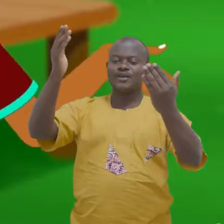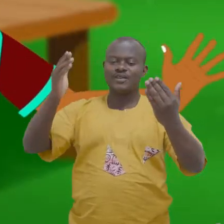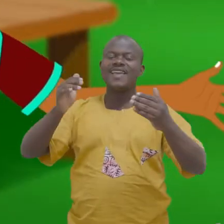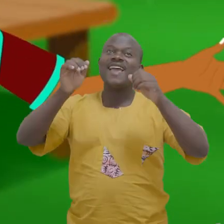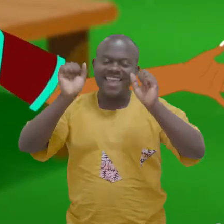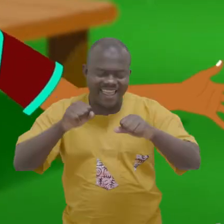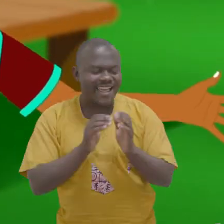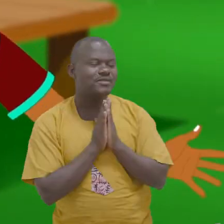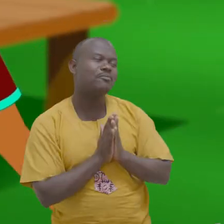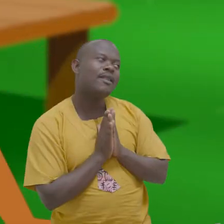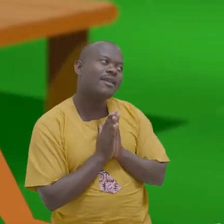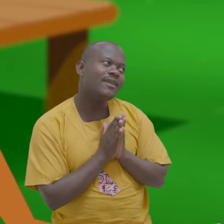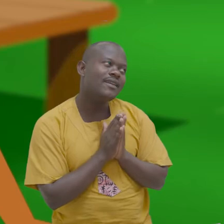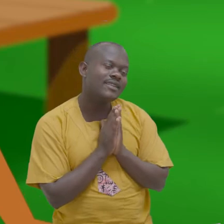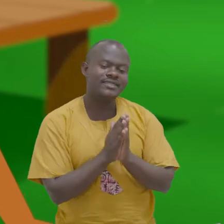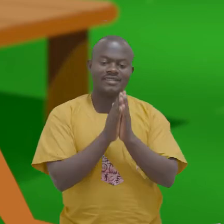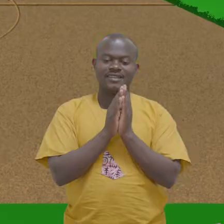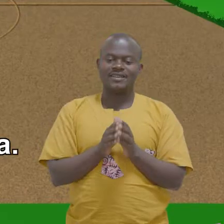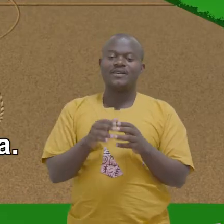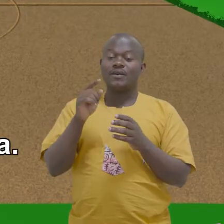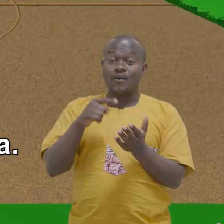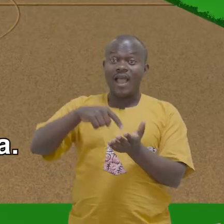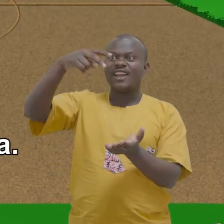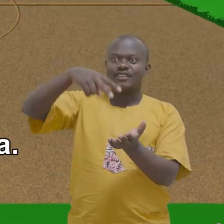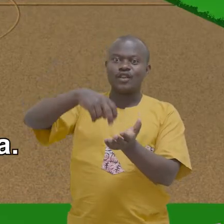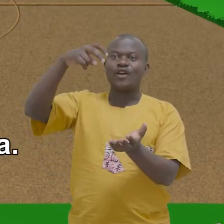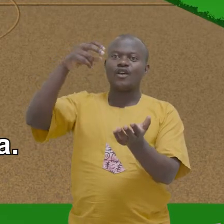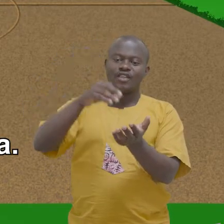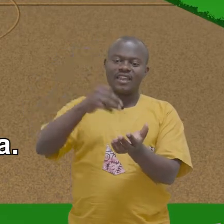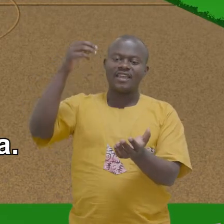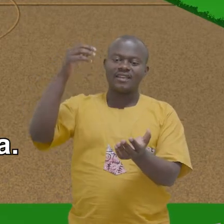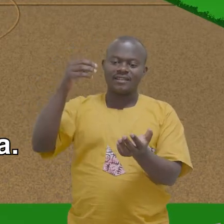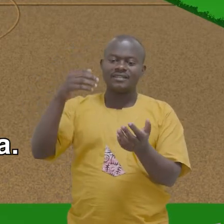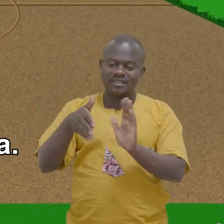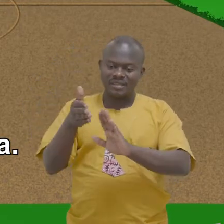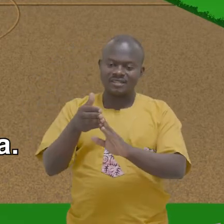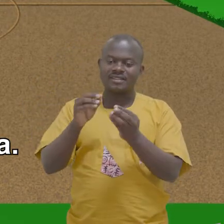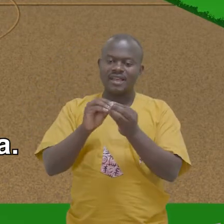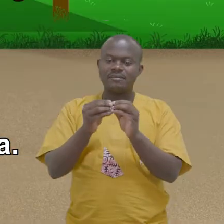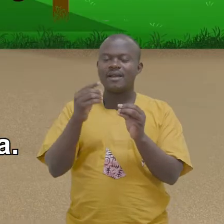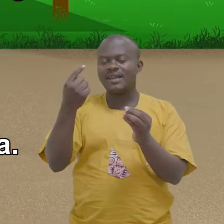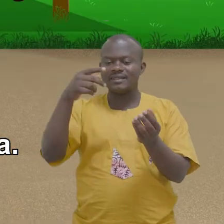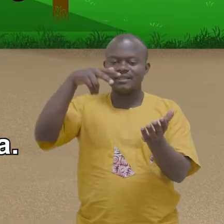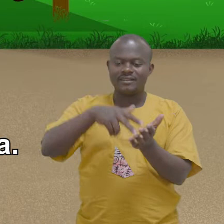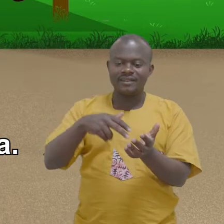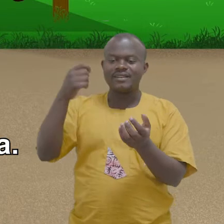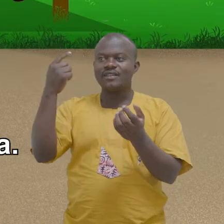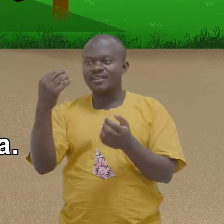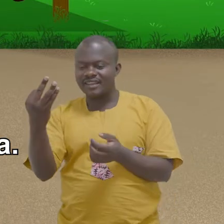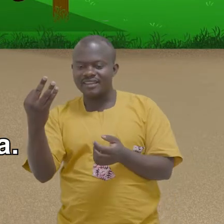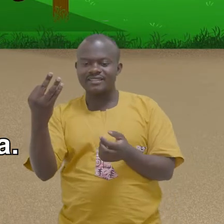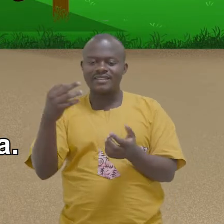Yes, please One, two, three Maria Skip number one Maria